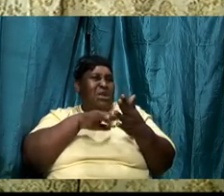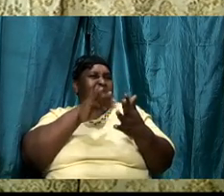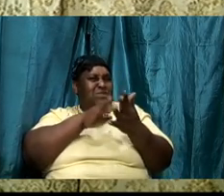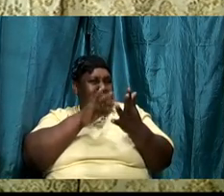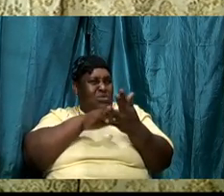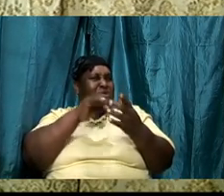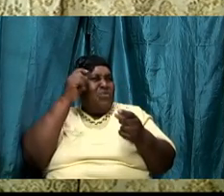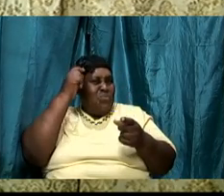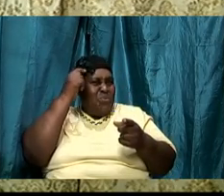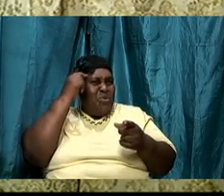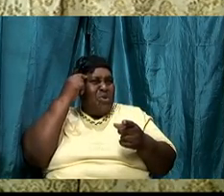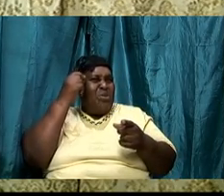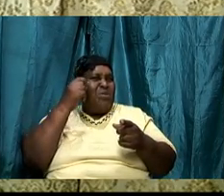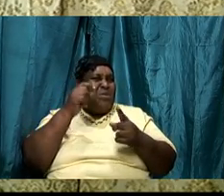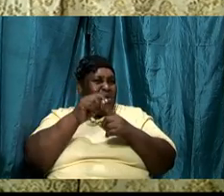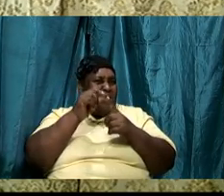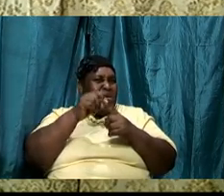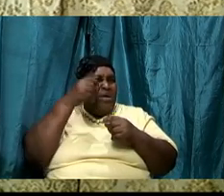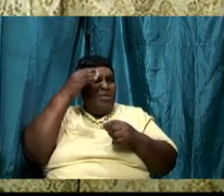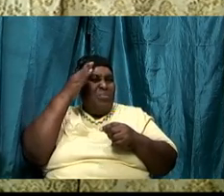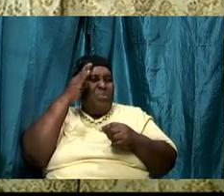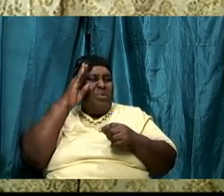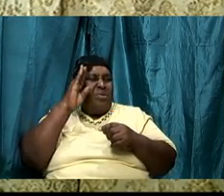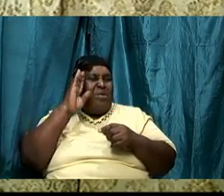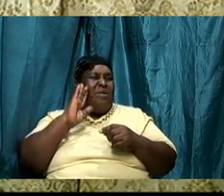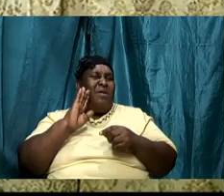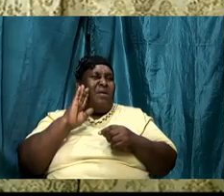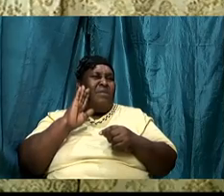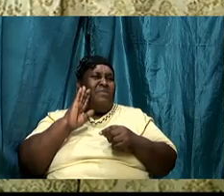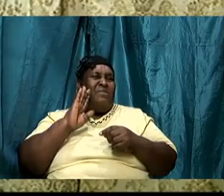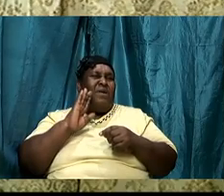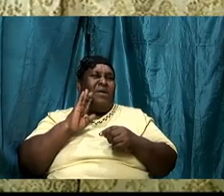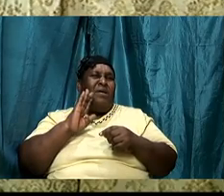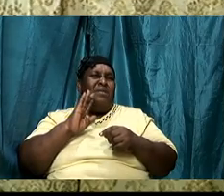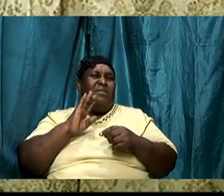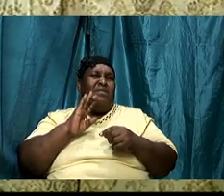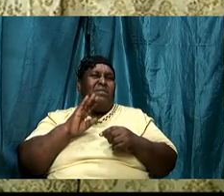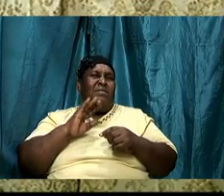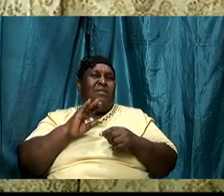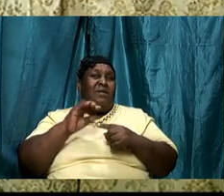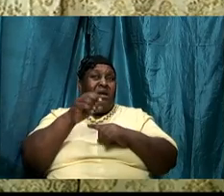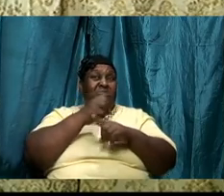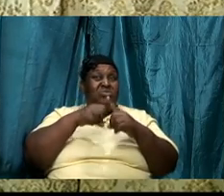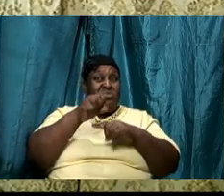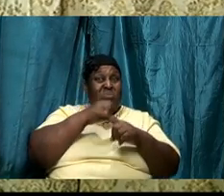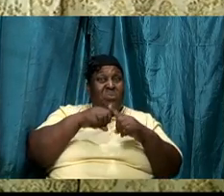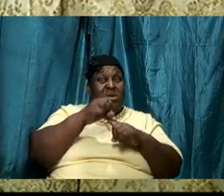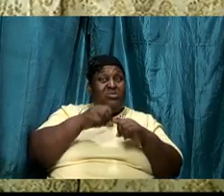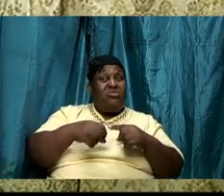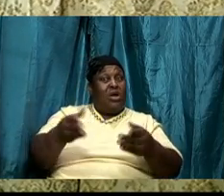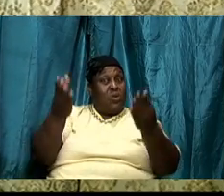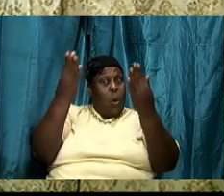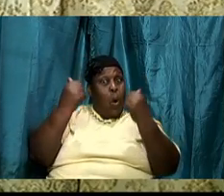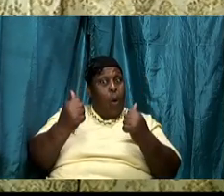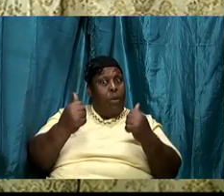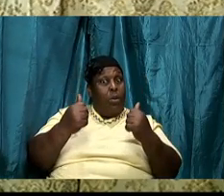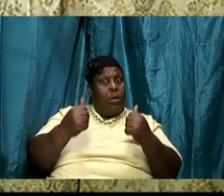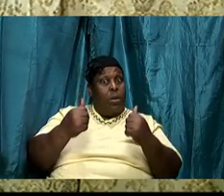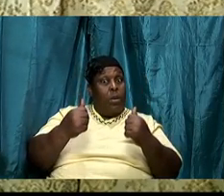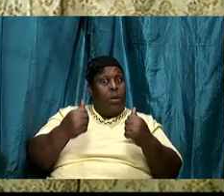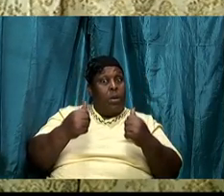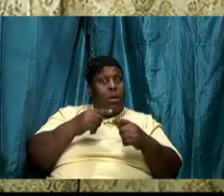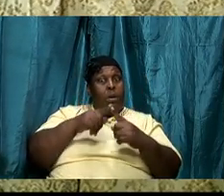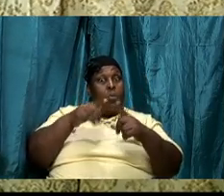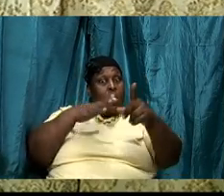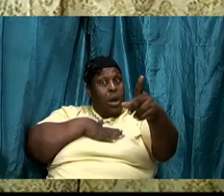word and I loved the word and I read and I was in the word and situations confronted me and when my back